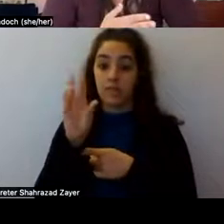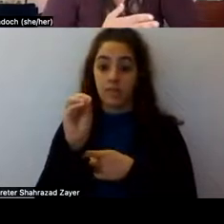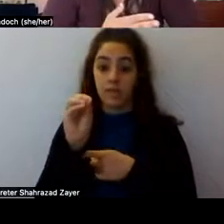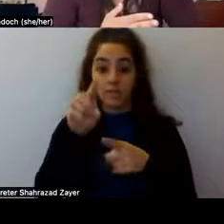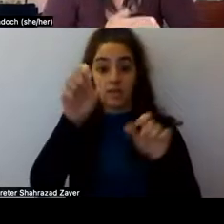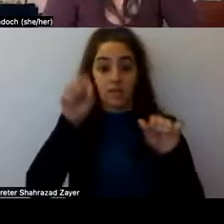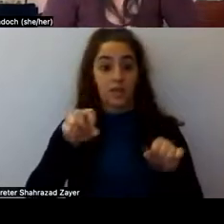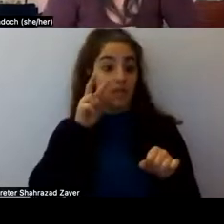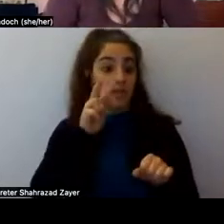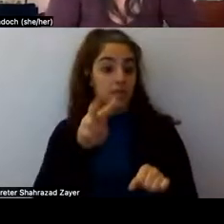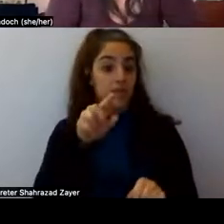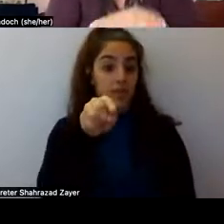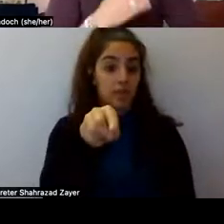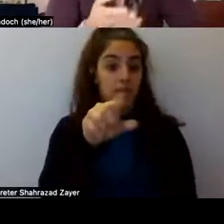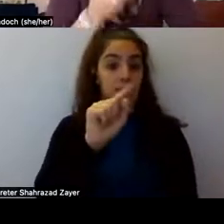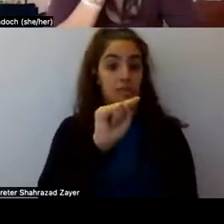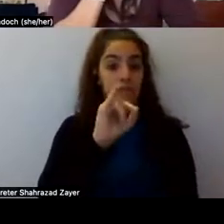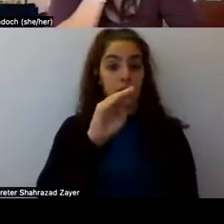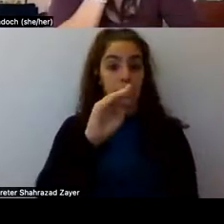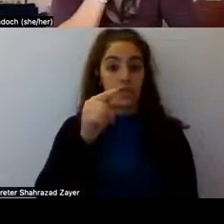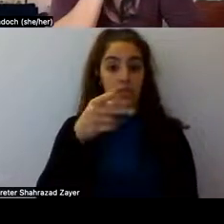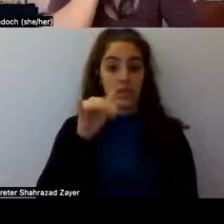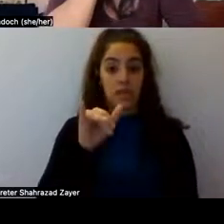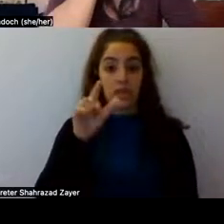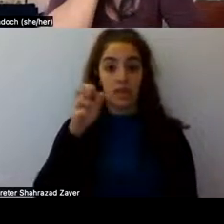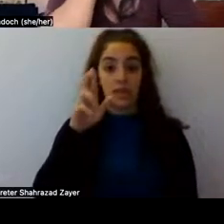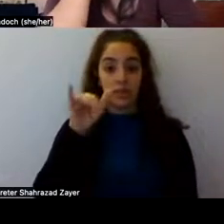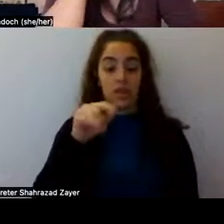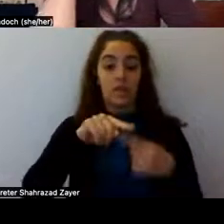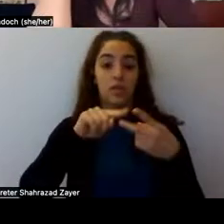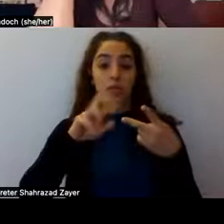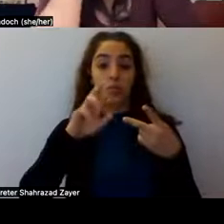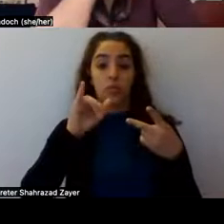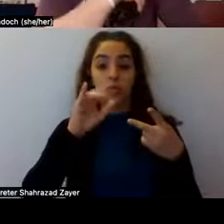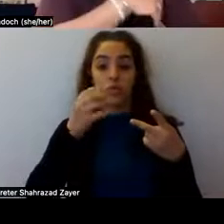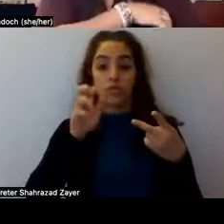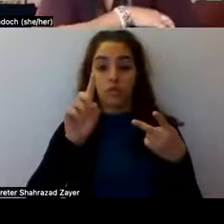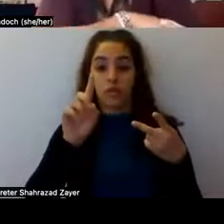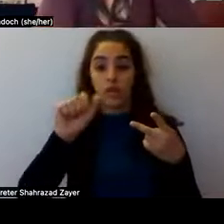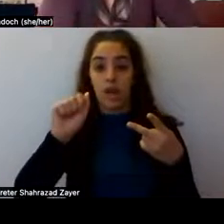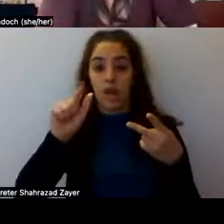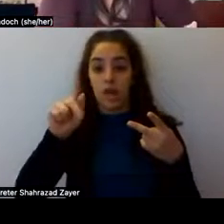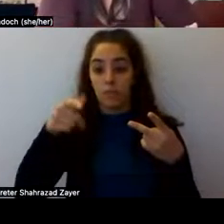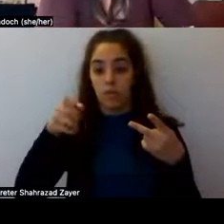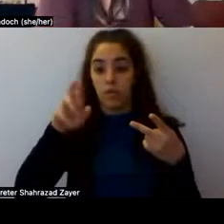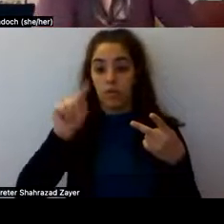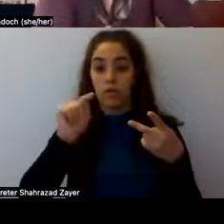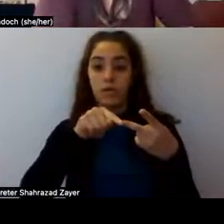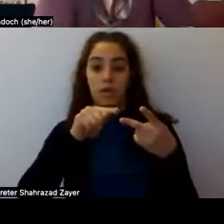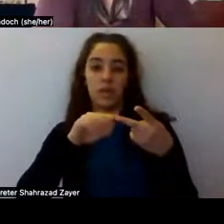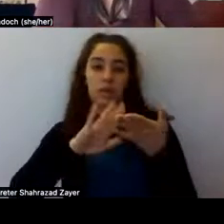see Timothy Leary, um, and Richard Alpert, who, uh, Richard Alpert became known later as Ram Dass,